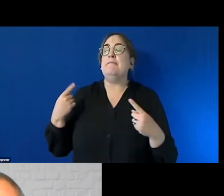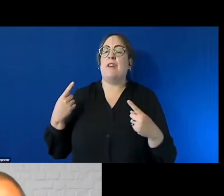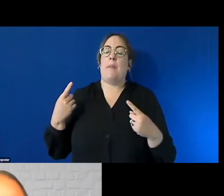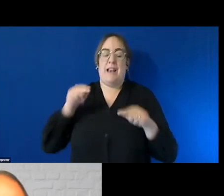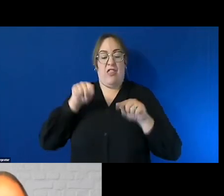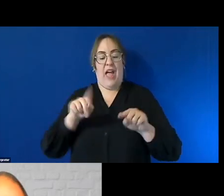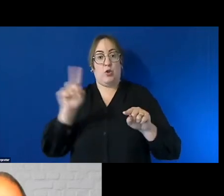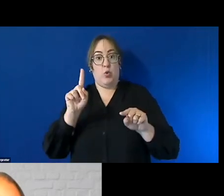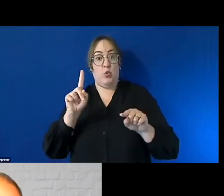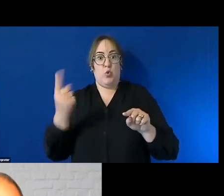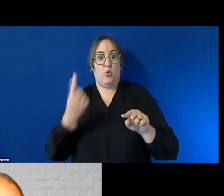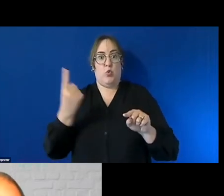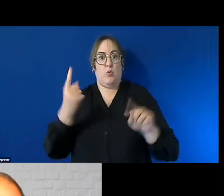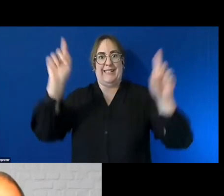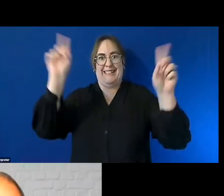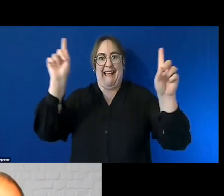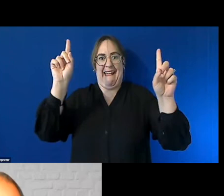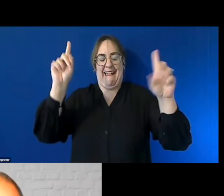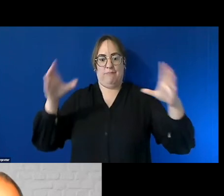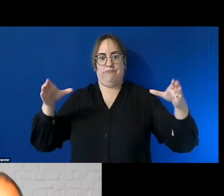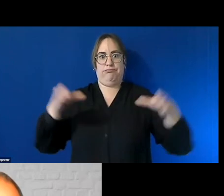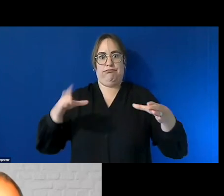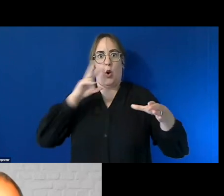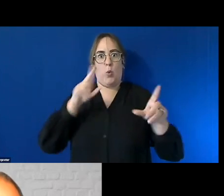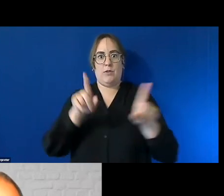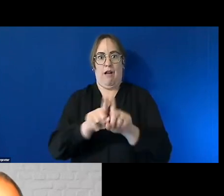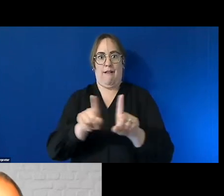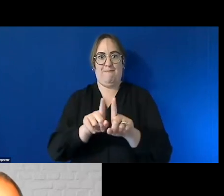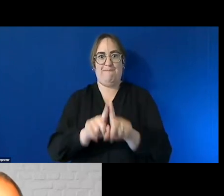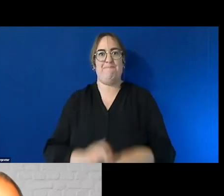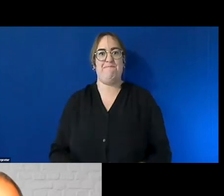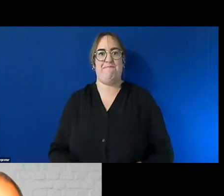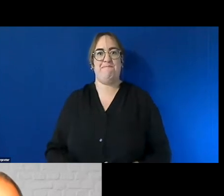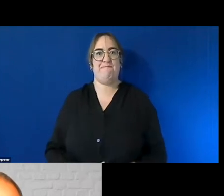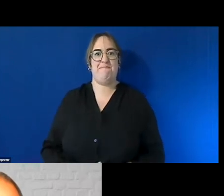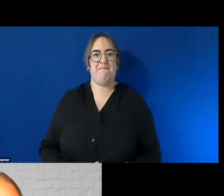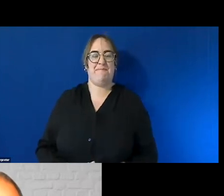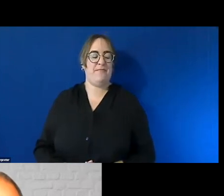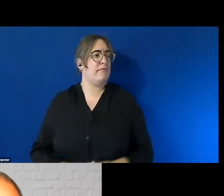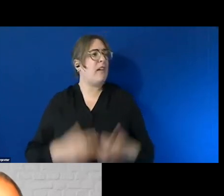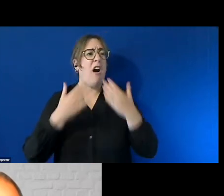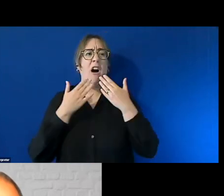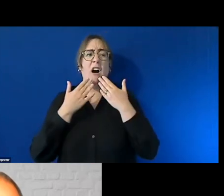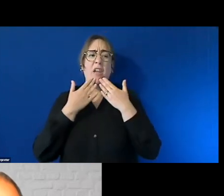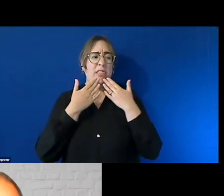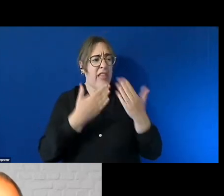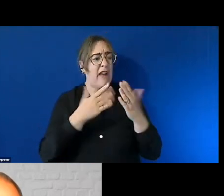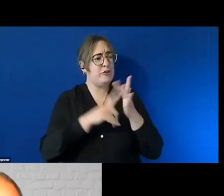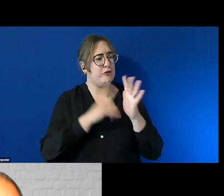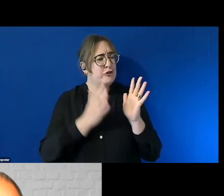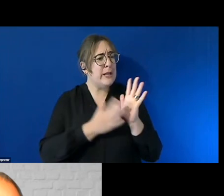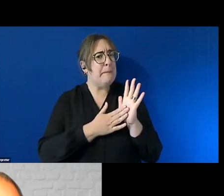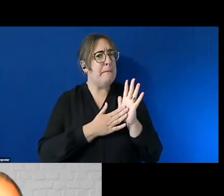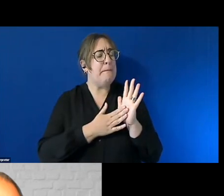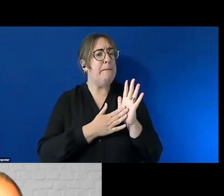are up to date so um fantastic thanks jim thanks for that uh that that history um